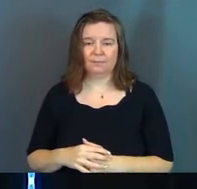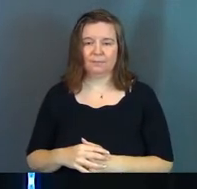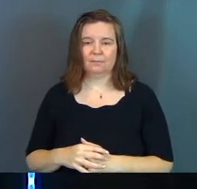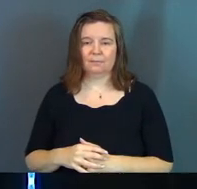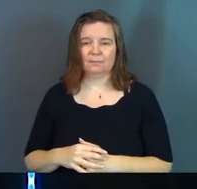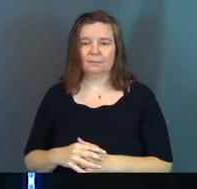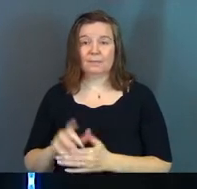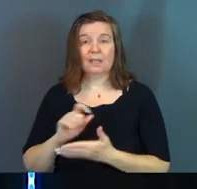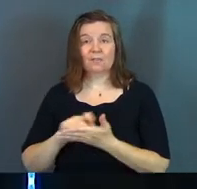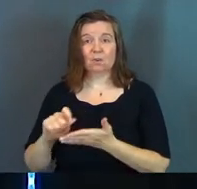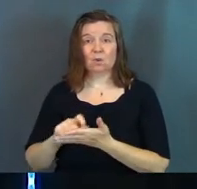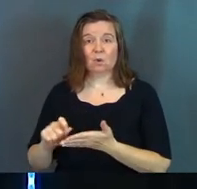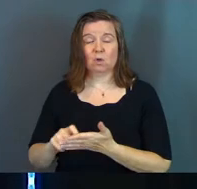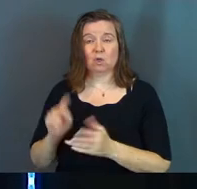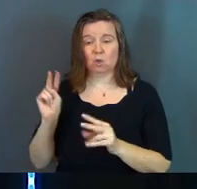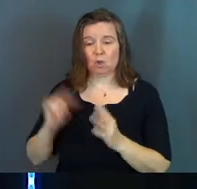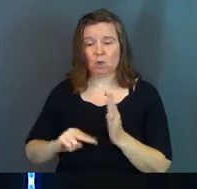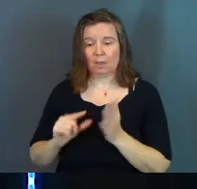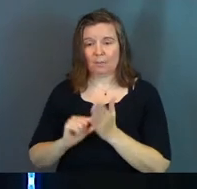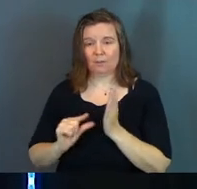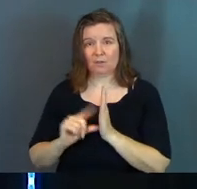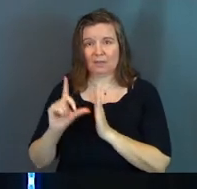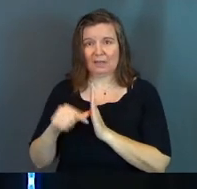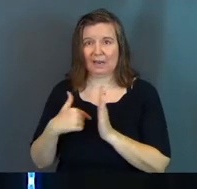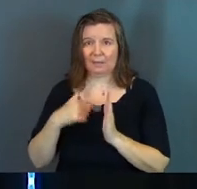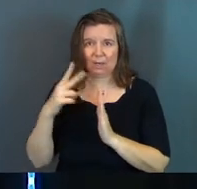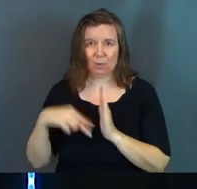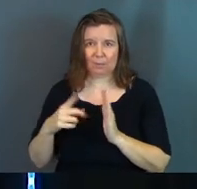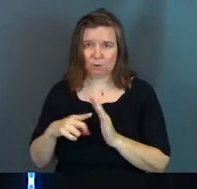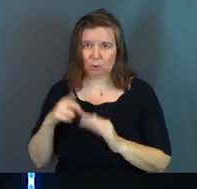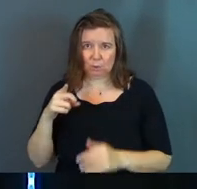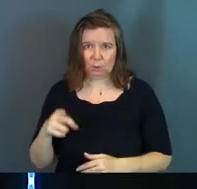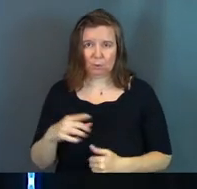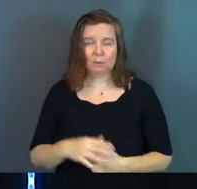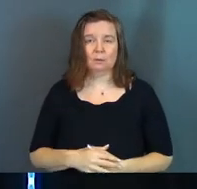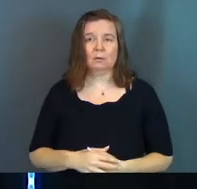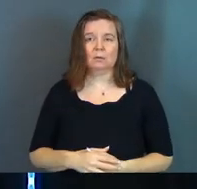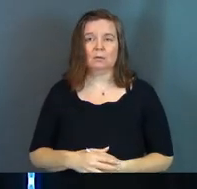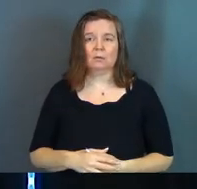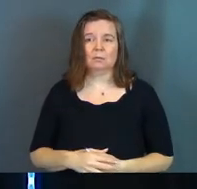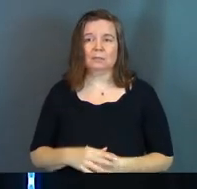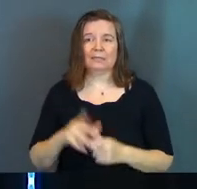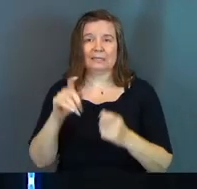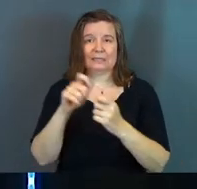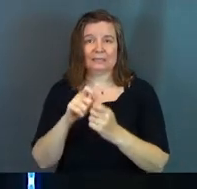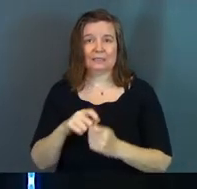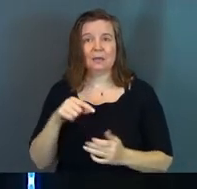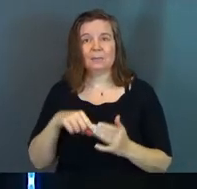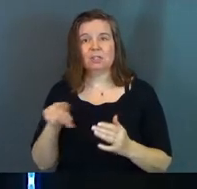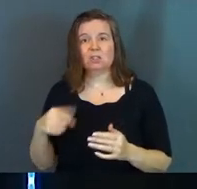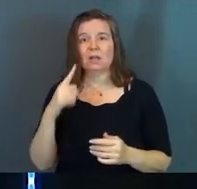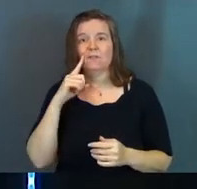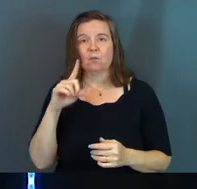If you're a note taker, you can look up these verses later. I'm not going to read them to you, um, in detail, but this is just for your study,